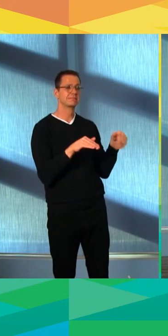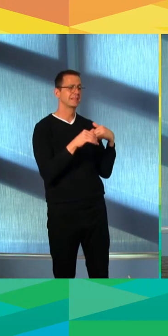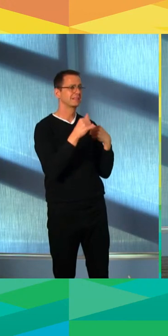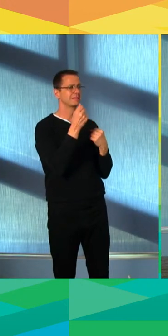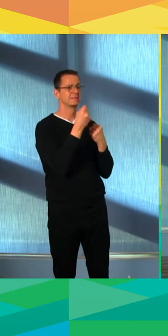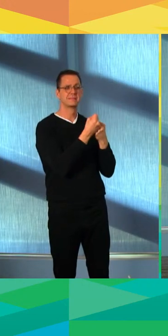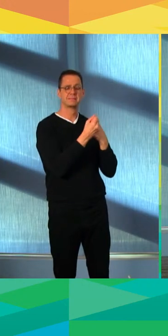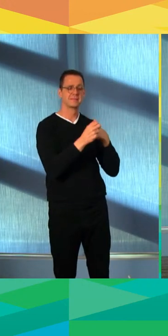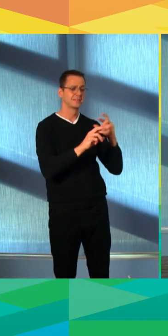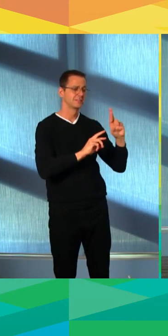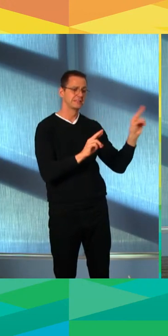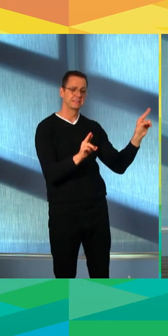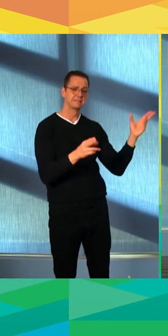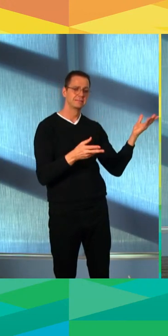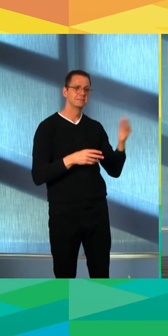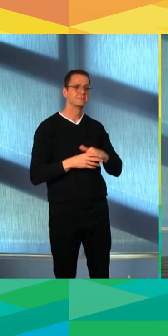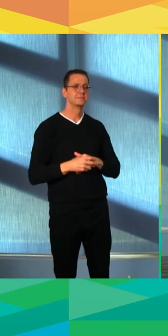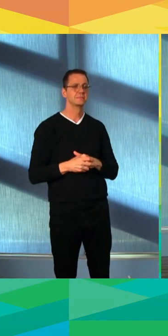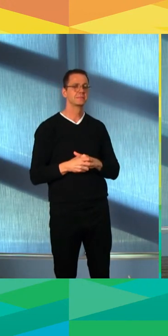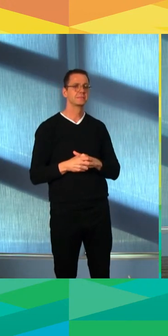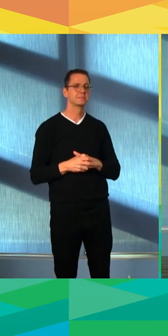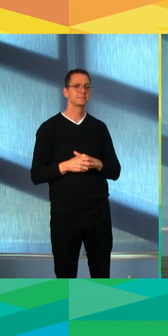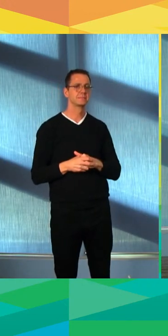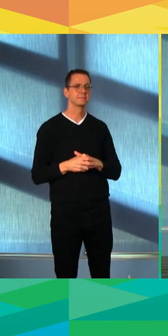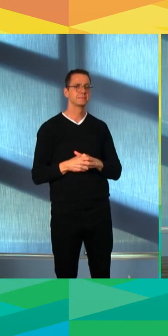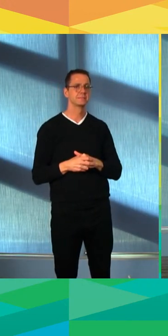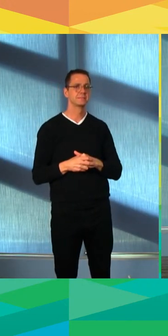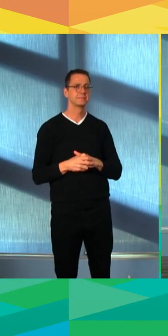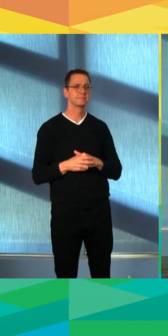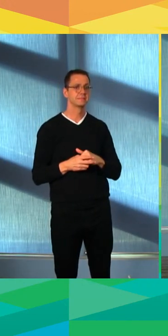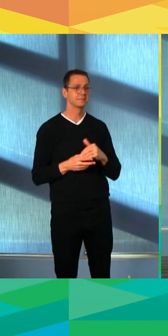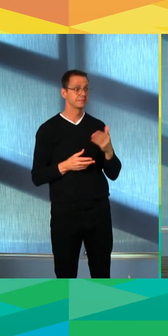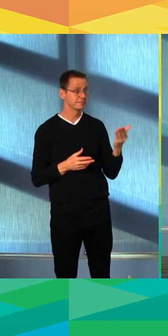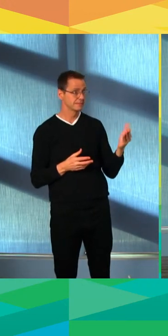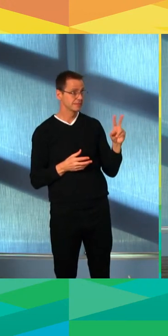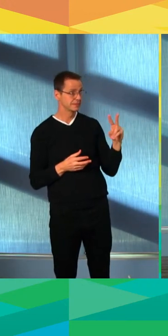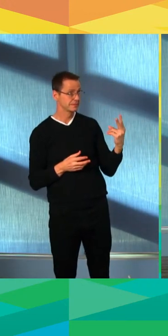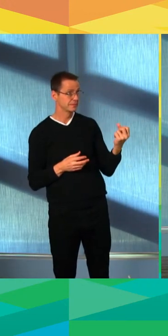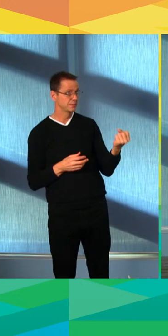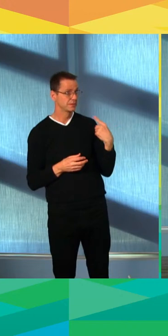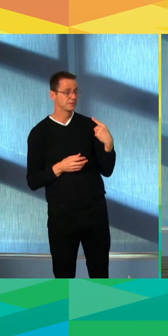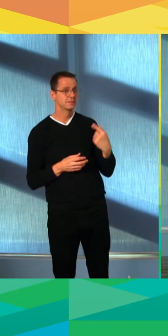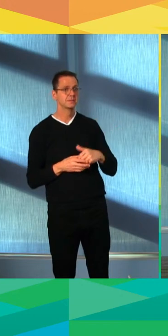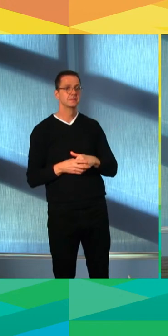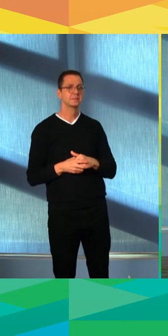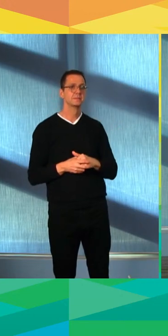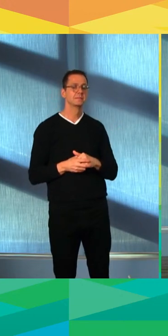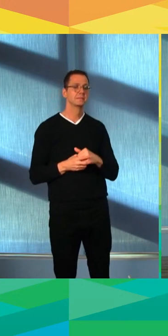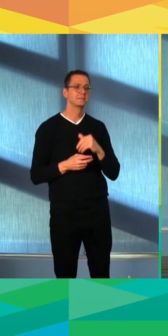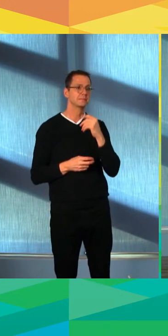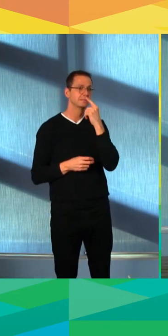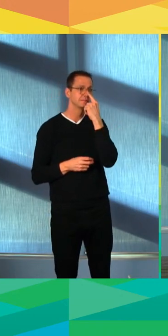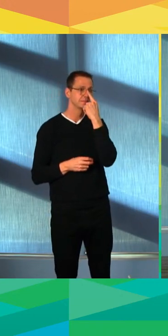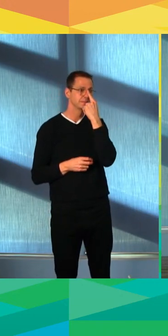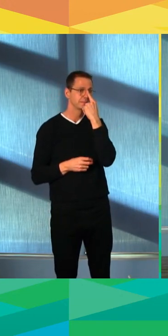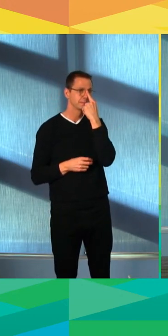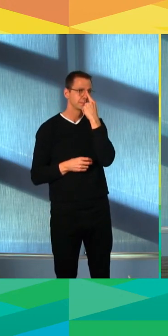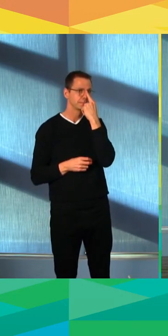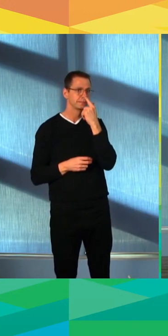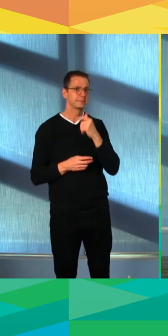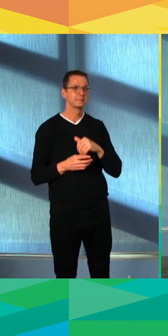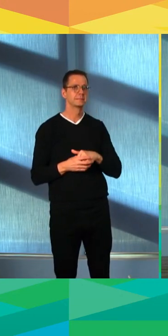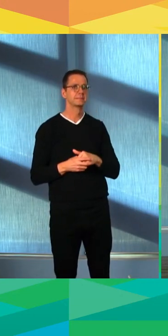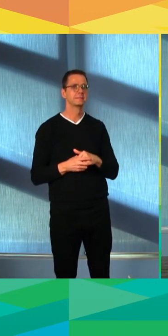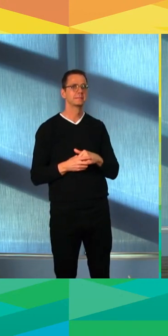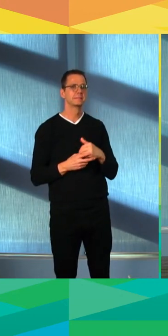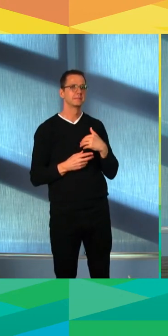Thank you very much. do. This one is for Andre Andre just taking